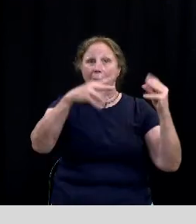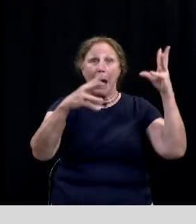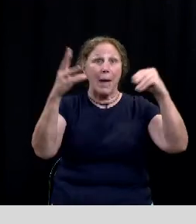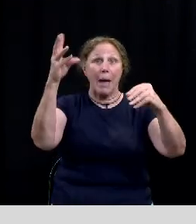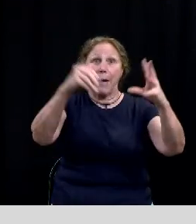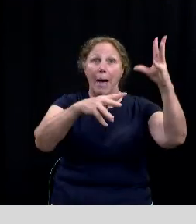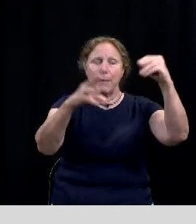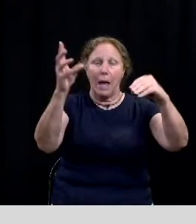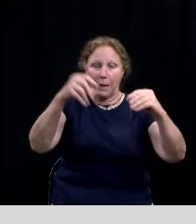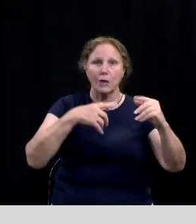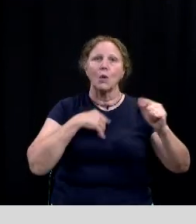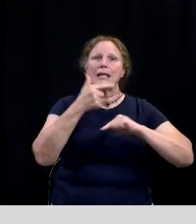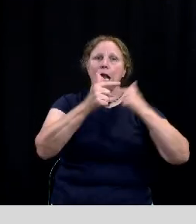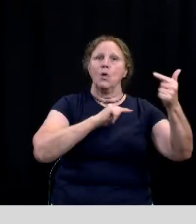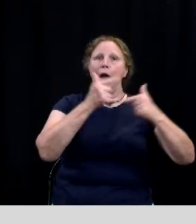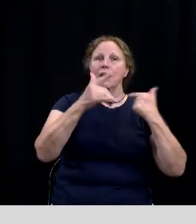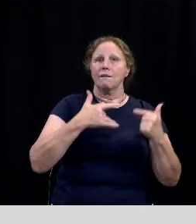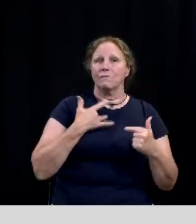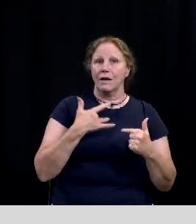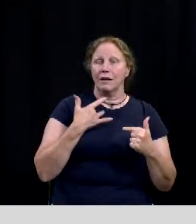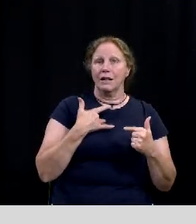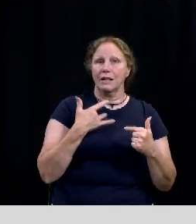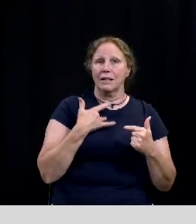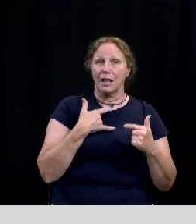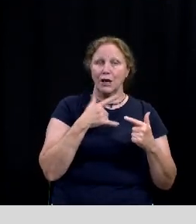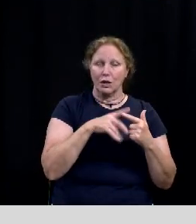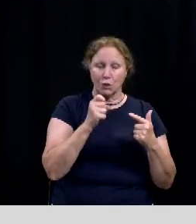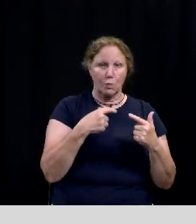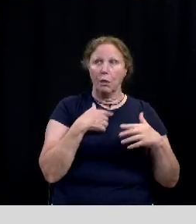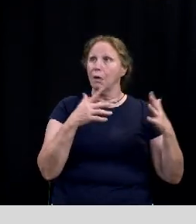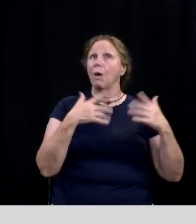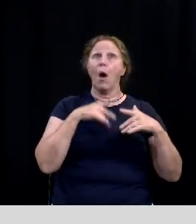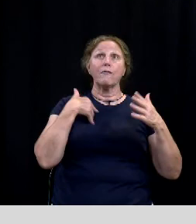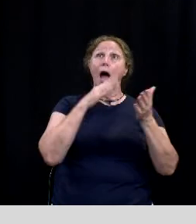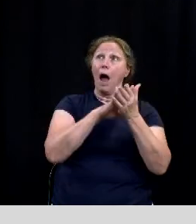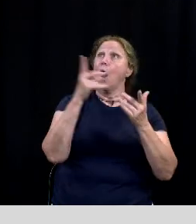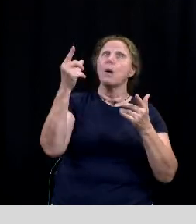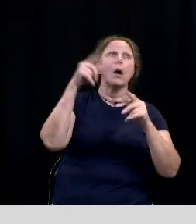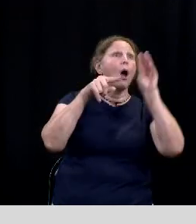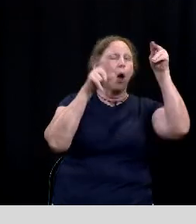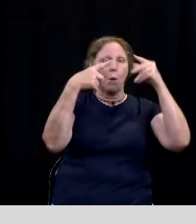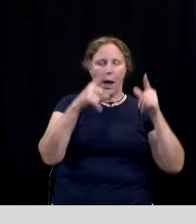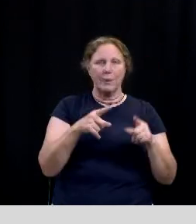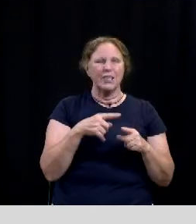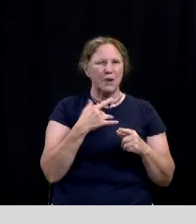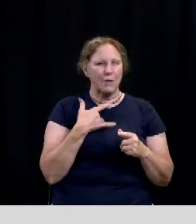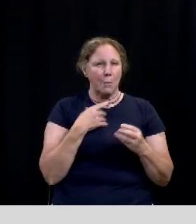a kind of interactive feel to to the decorative elements uh that are present